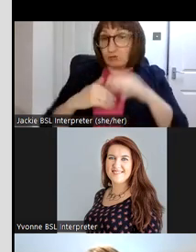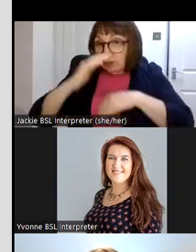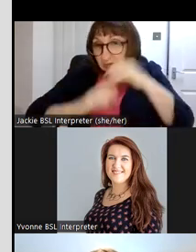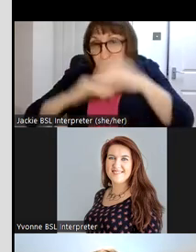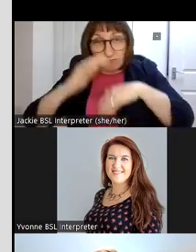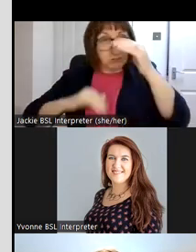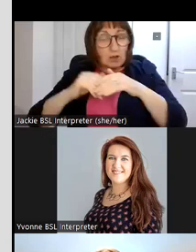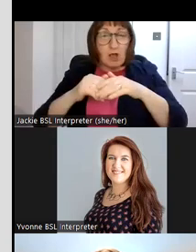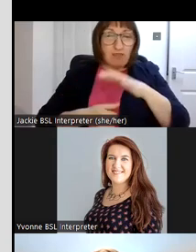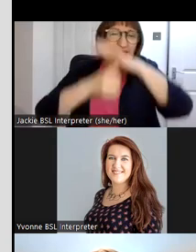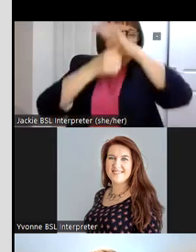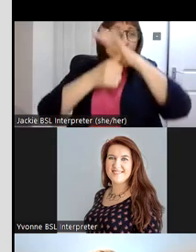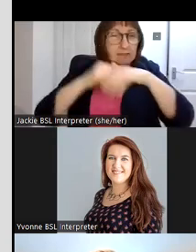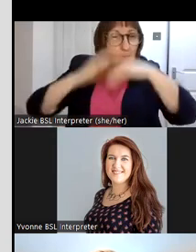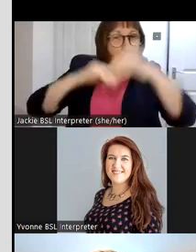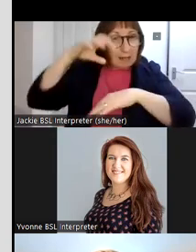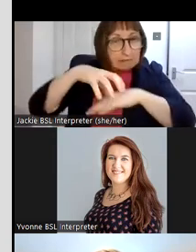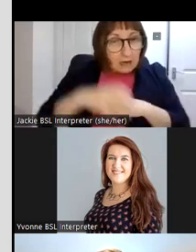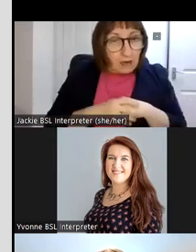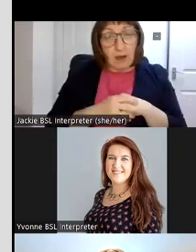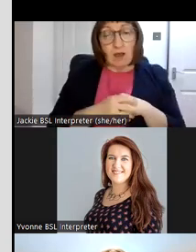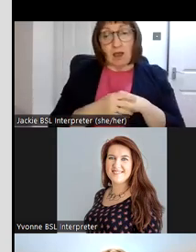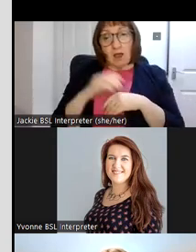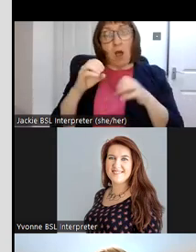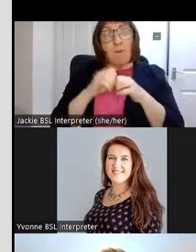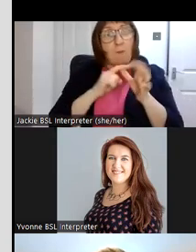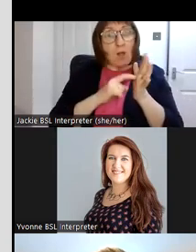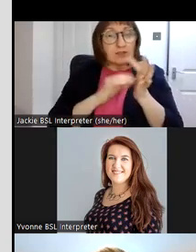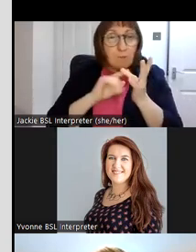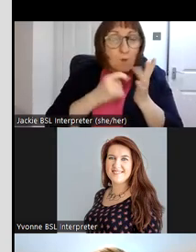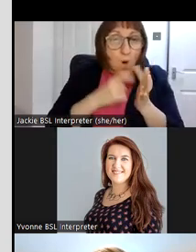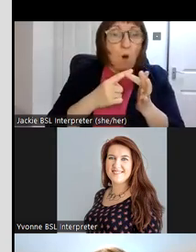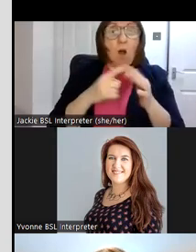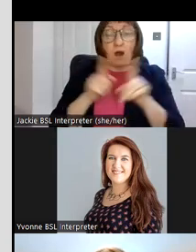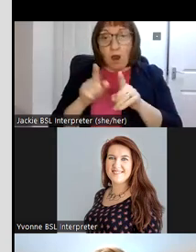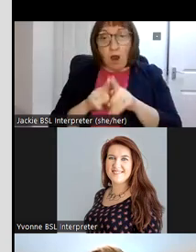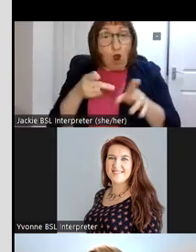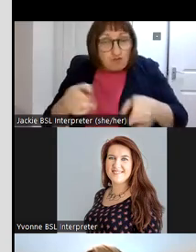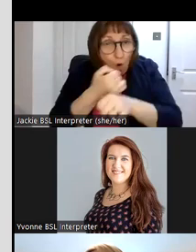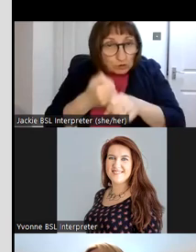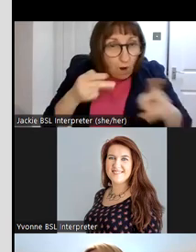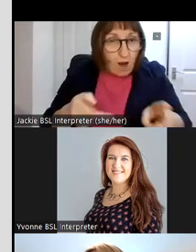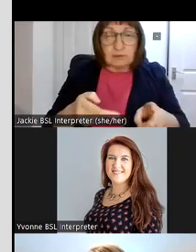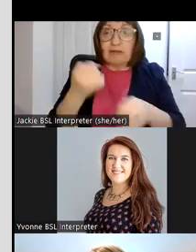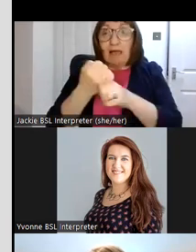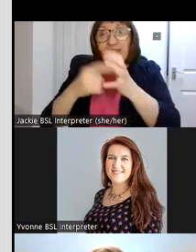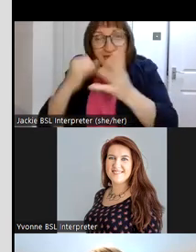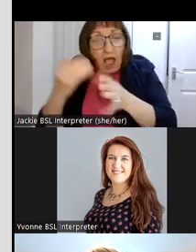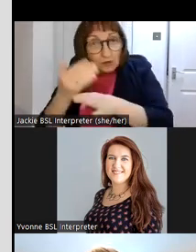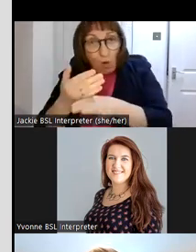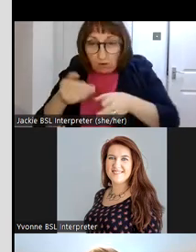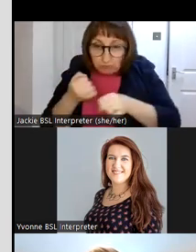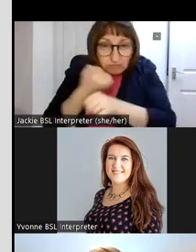capital building um nearby baltimore and ohio roadworks roadworks and the gasworks in foggy bottom